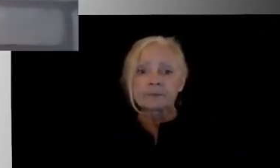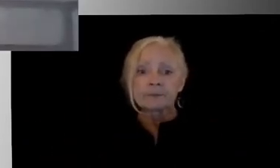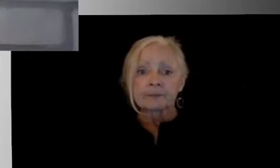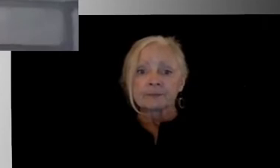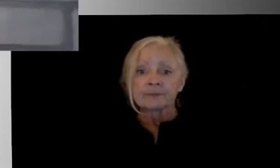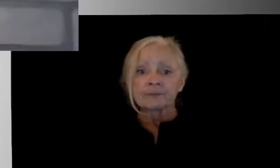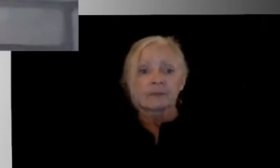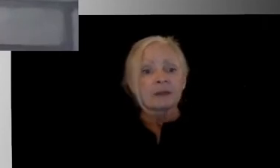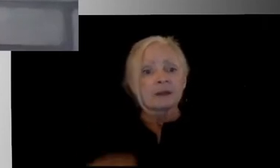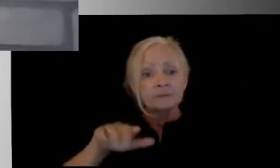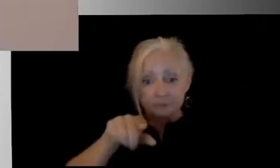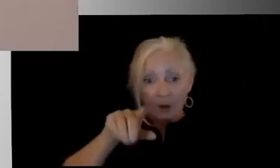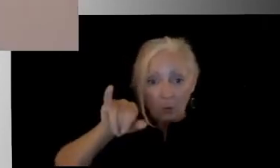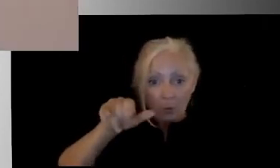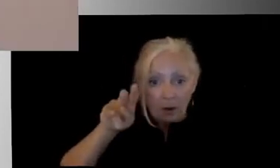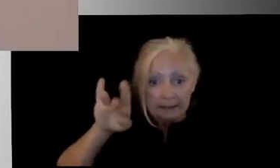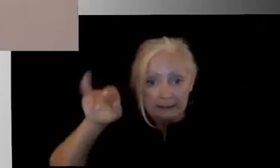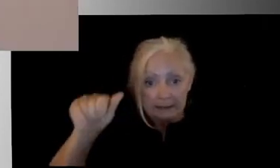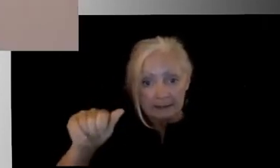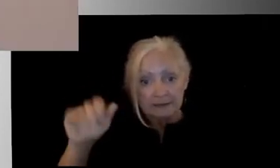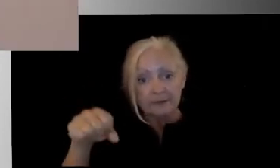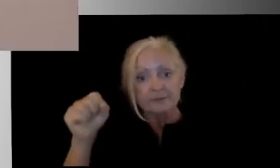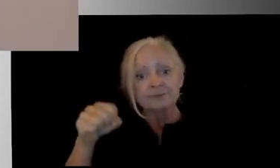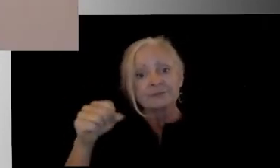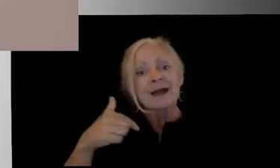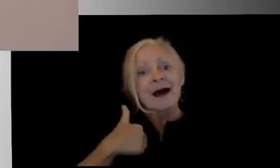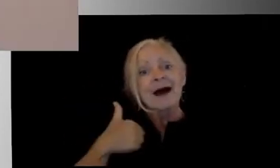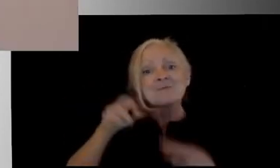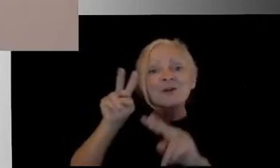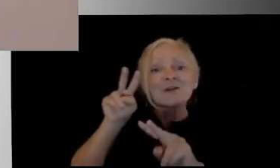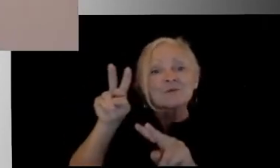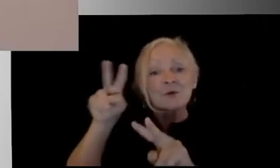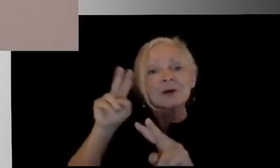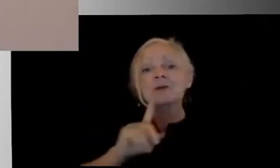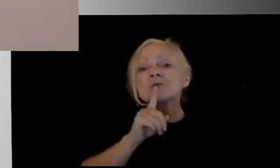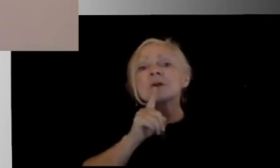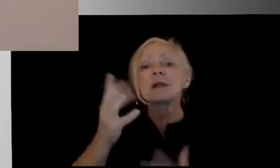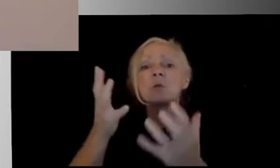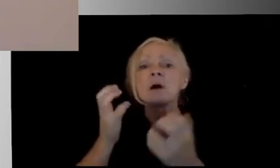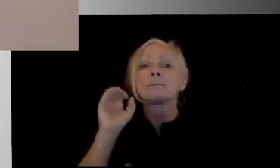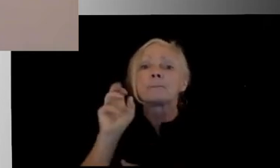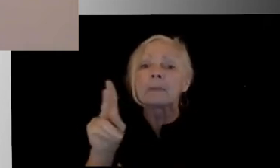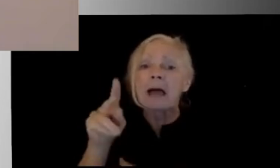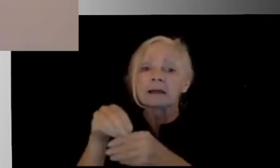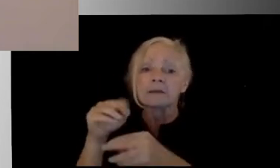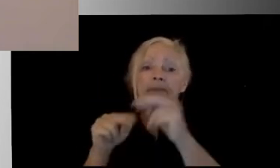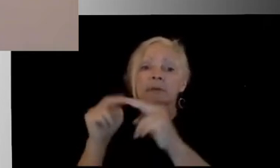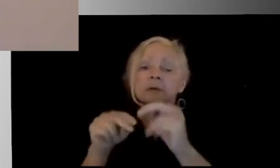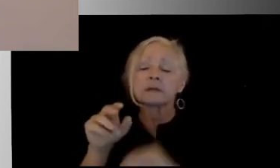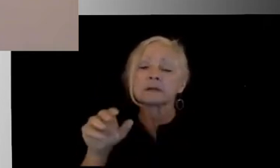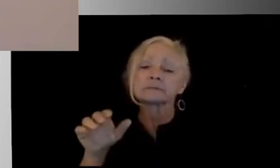Juanita? Yeah. So, I'm actually looking forward. I really want to be back in the building for the same reasons,